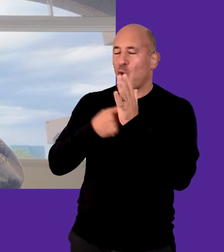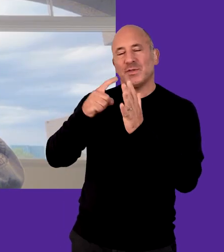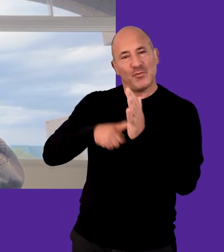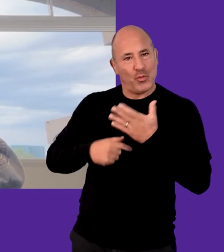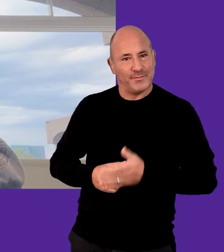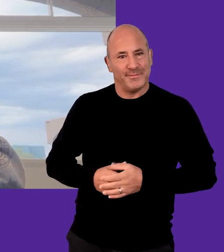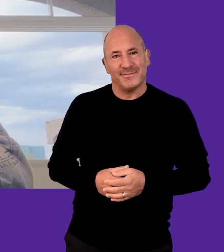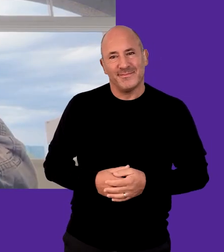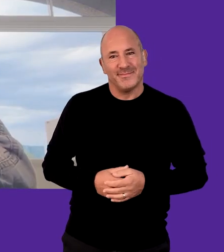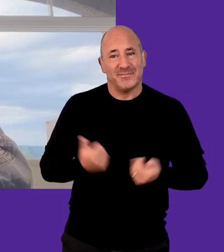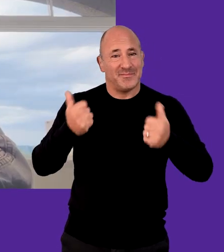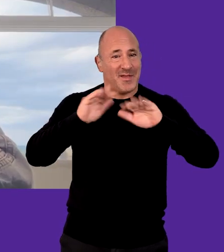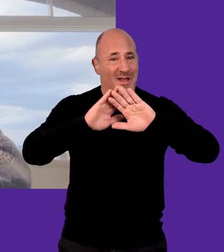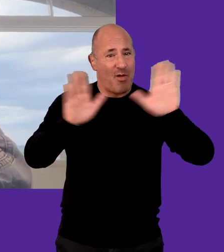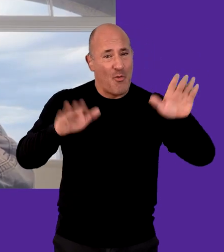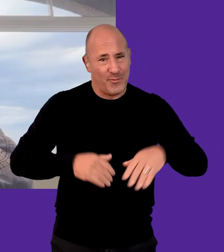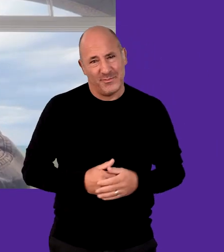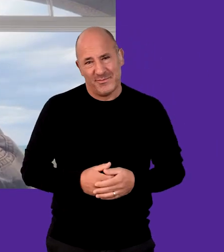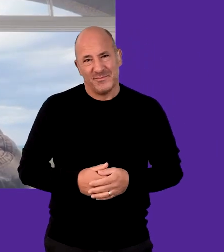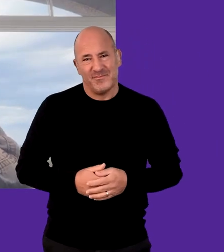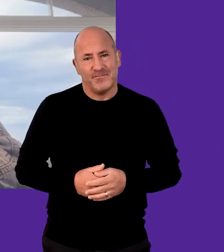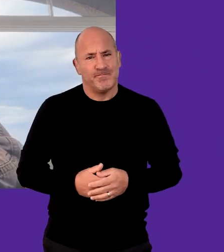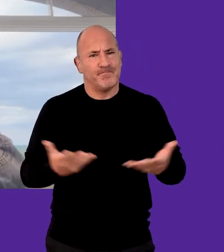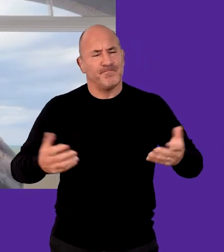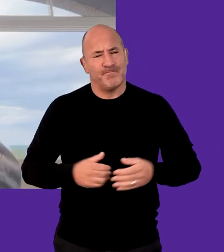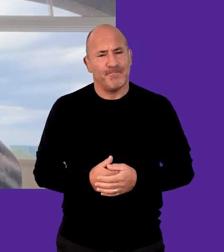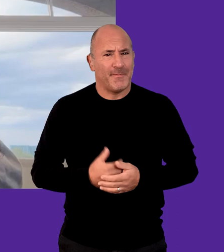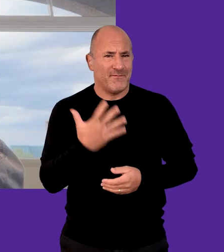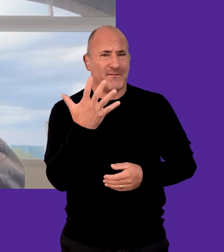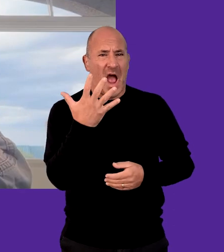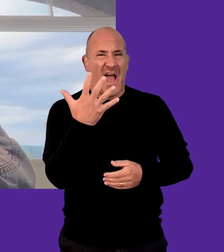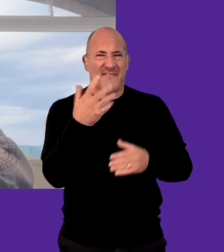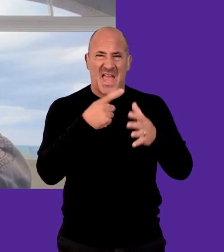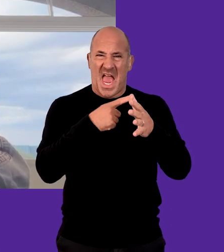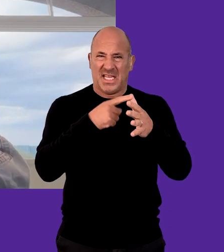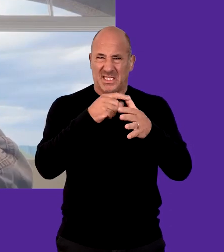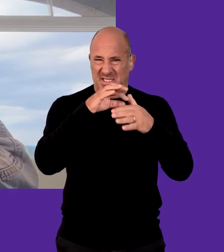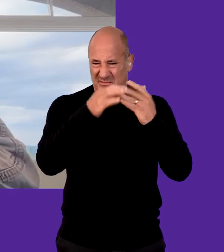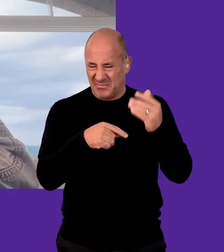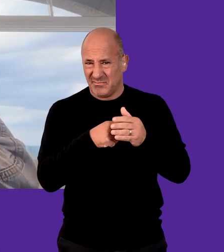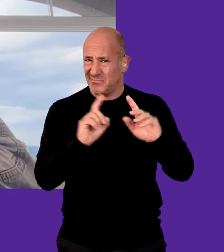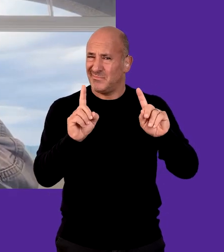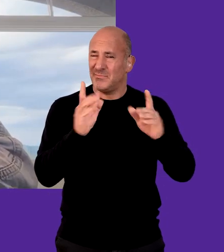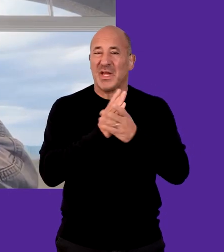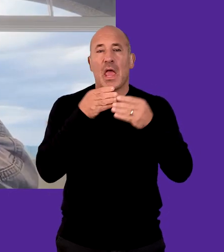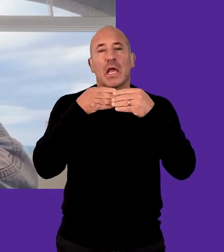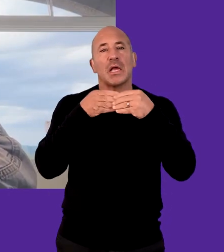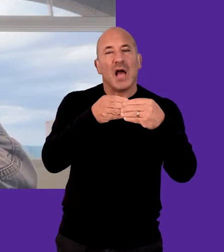Rosie Jones Hello. So, the 5